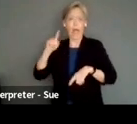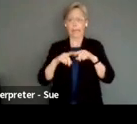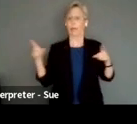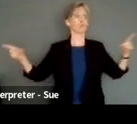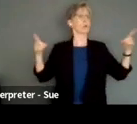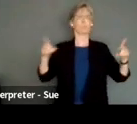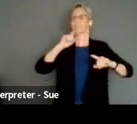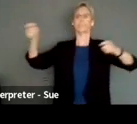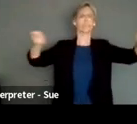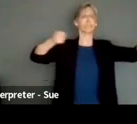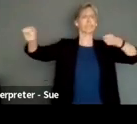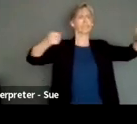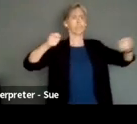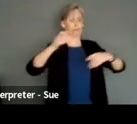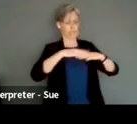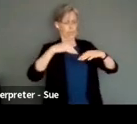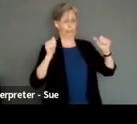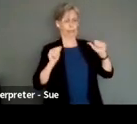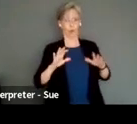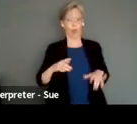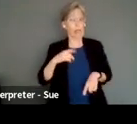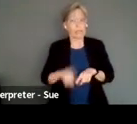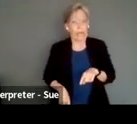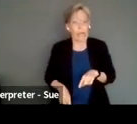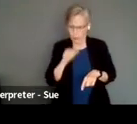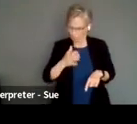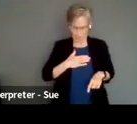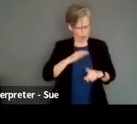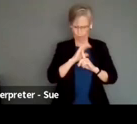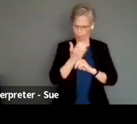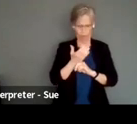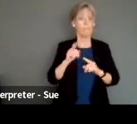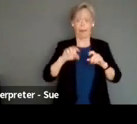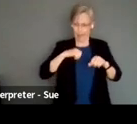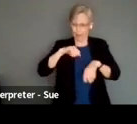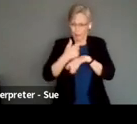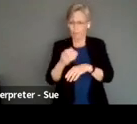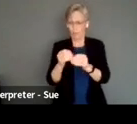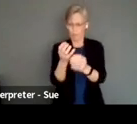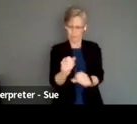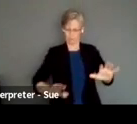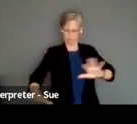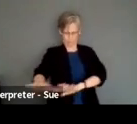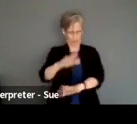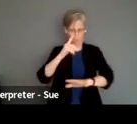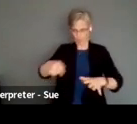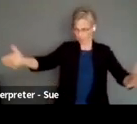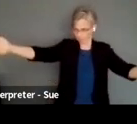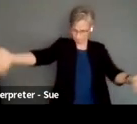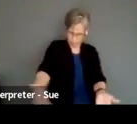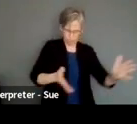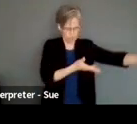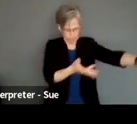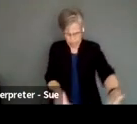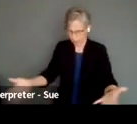theatre. It's not my culture, I don't know it, but I can create safety, more safety than I could 20 years ago for Indigenous artists in